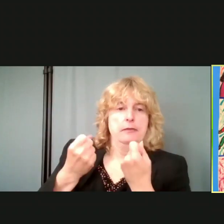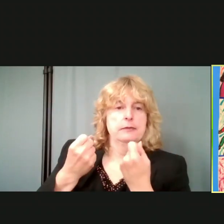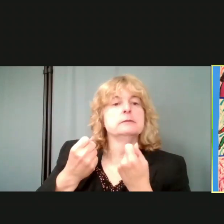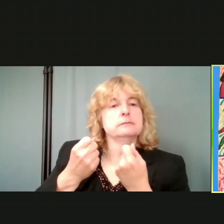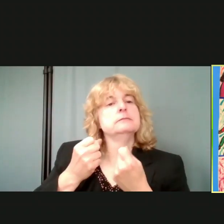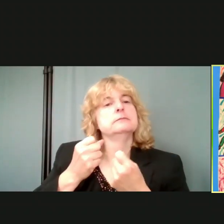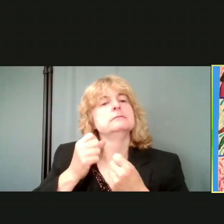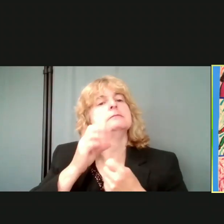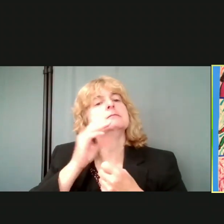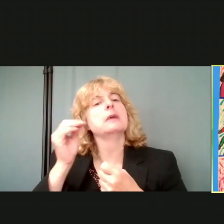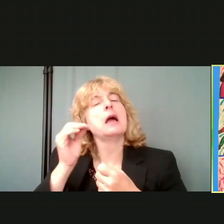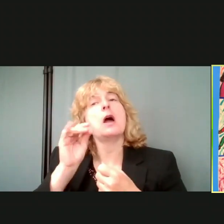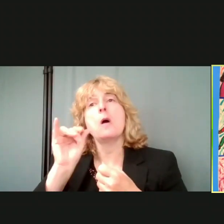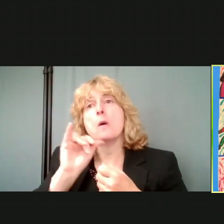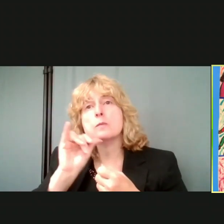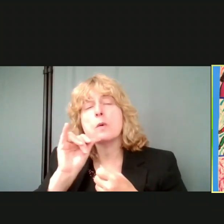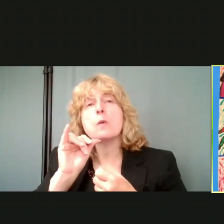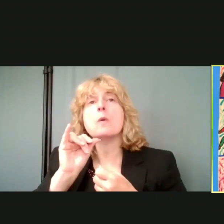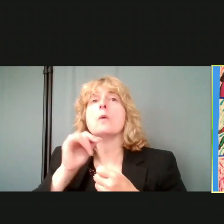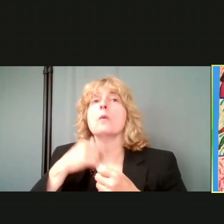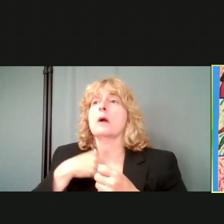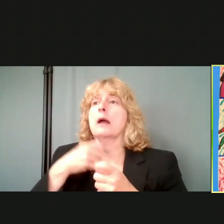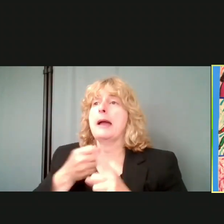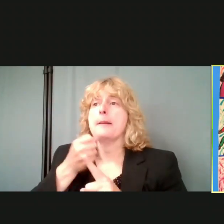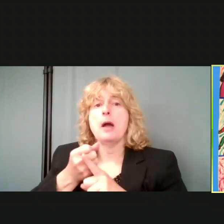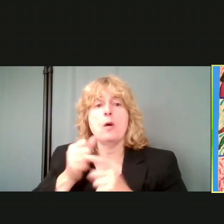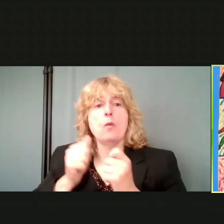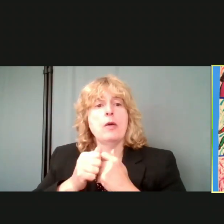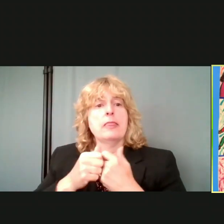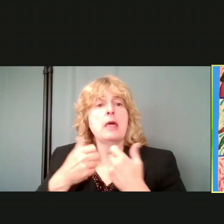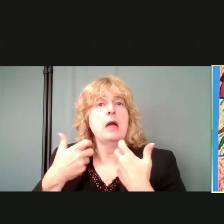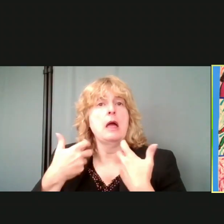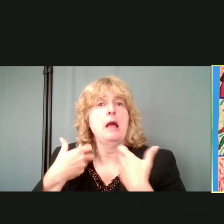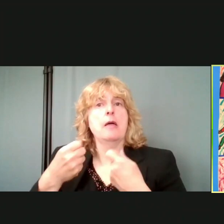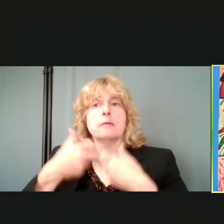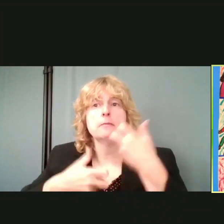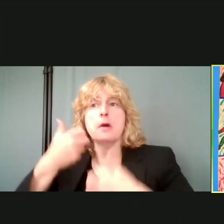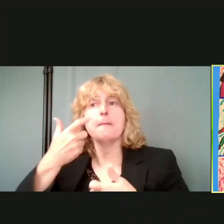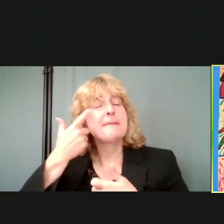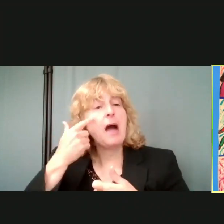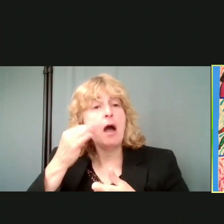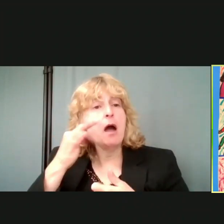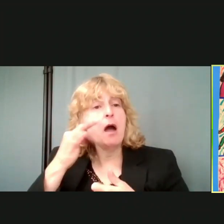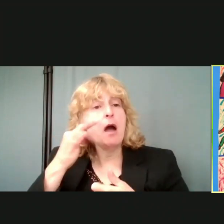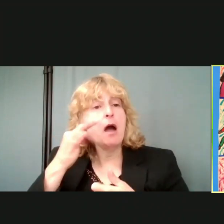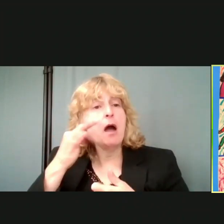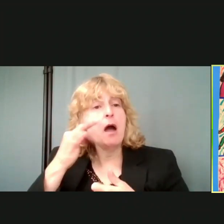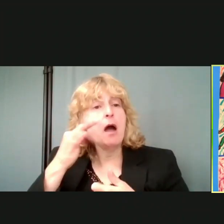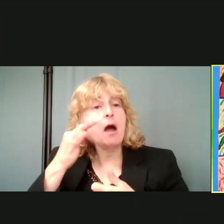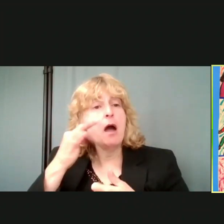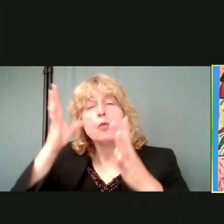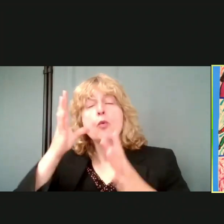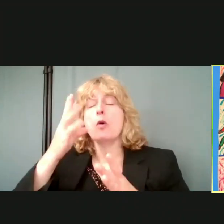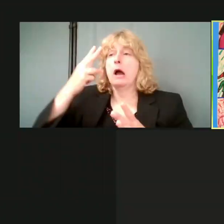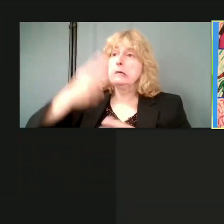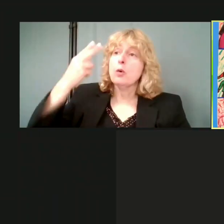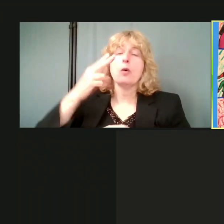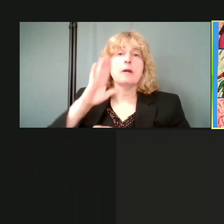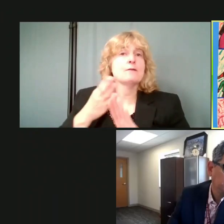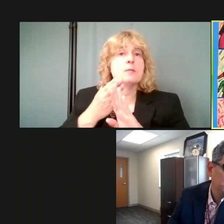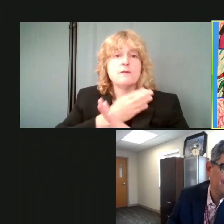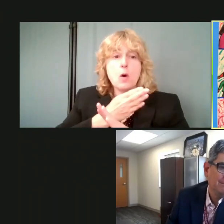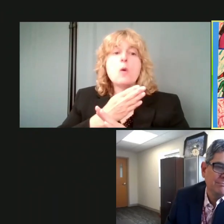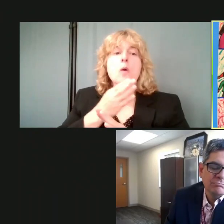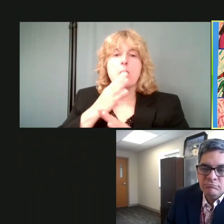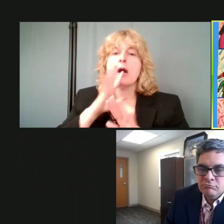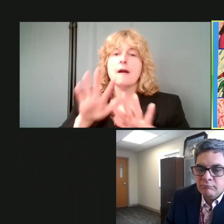of the horrific and literally historic flooding that we've had in the metro area. So, to bring us